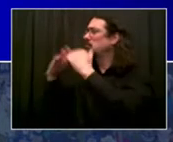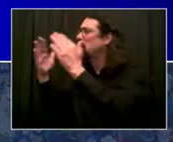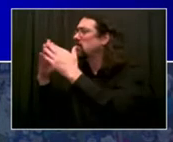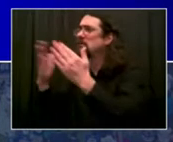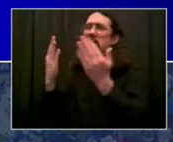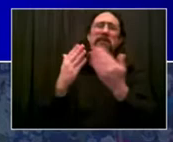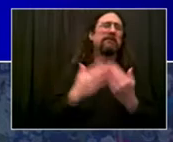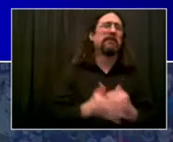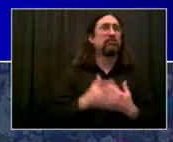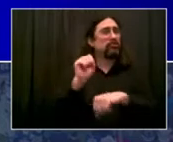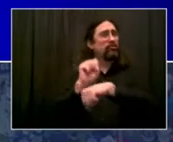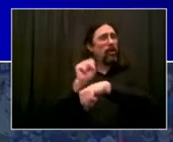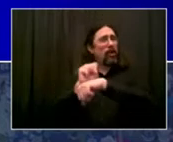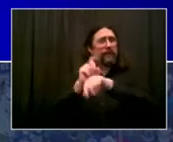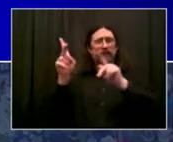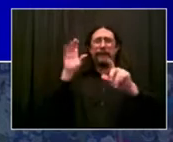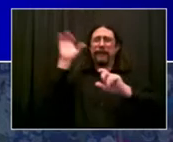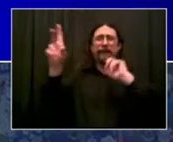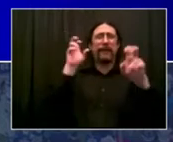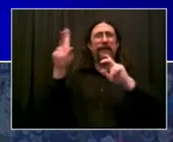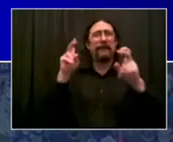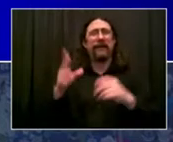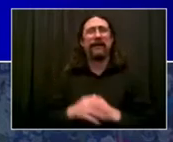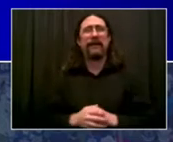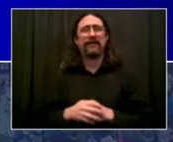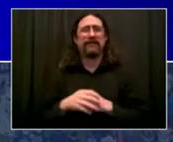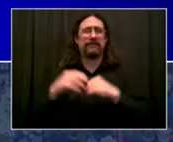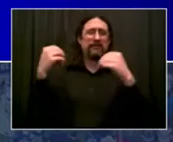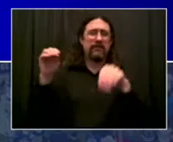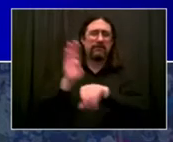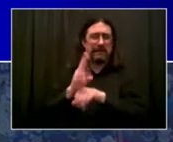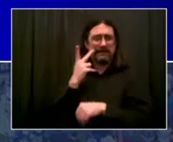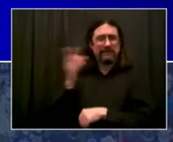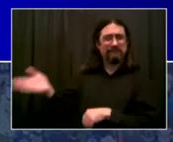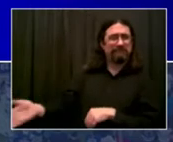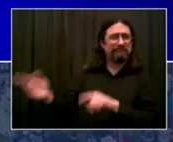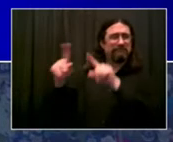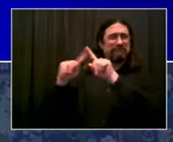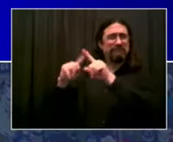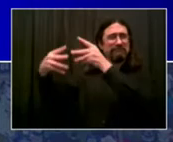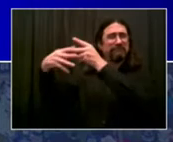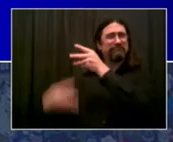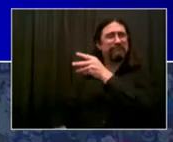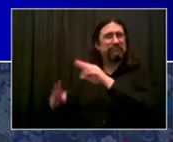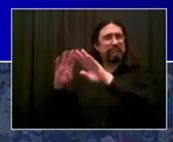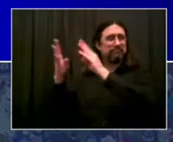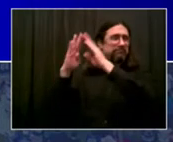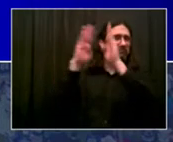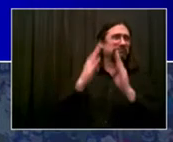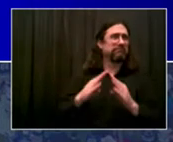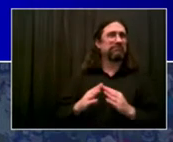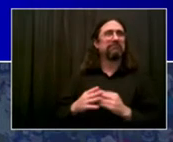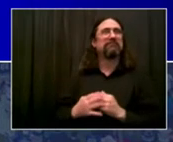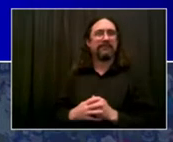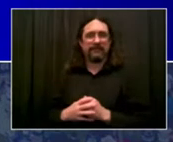will be clearer than ever. This summer, this is going to be the summer of New York City. We're all going to get to